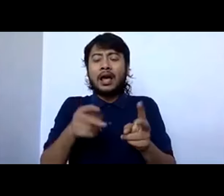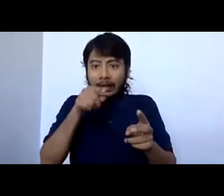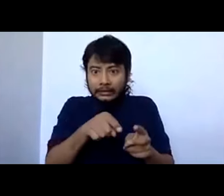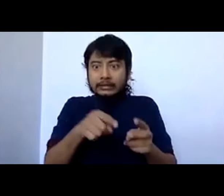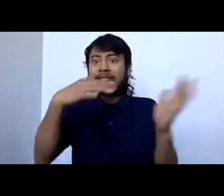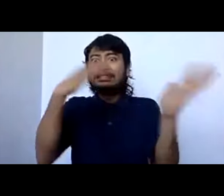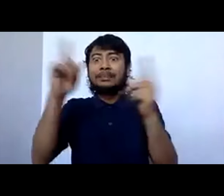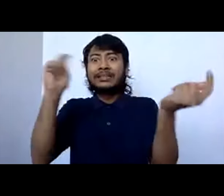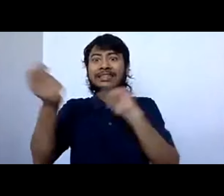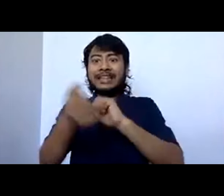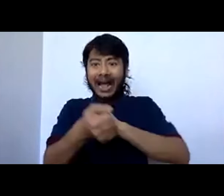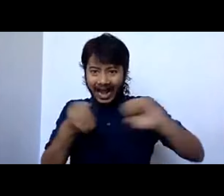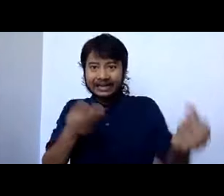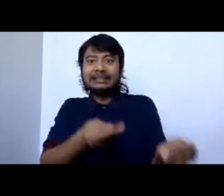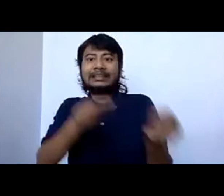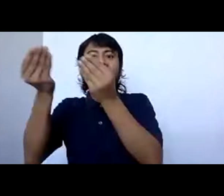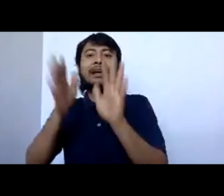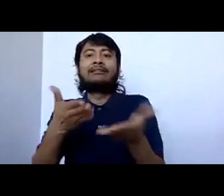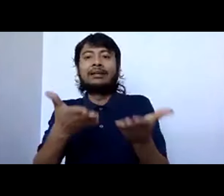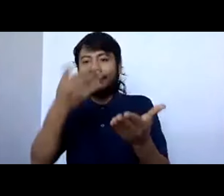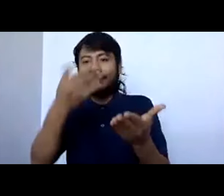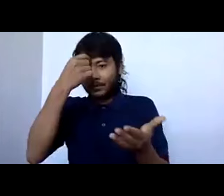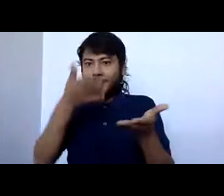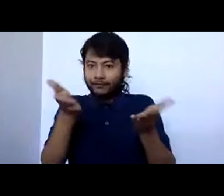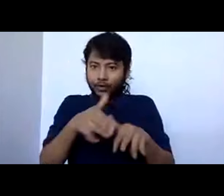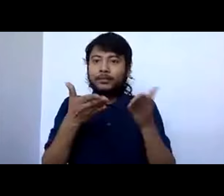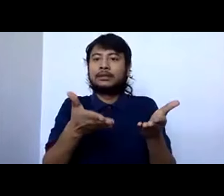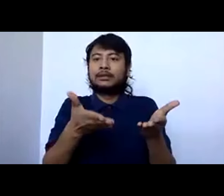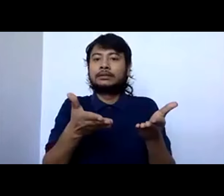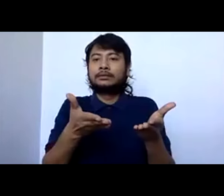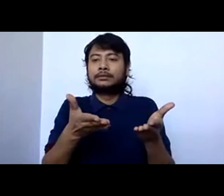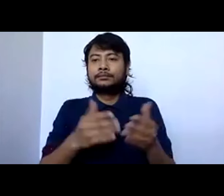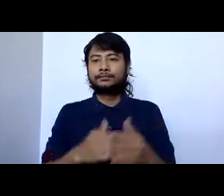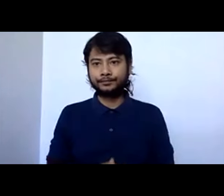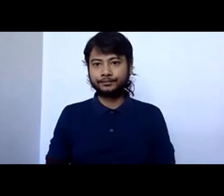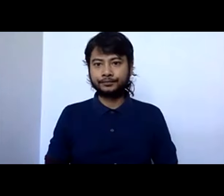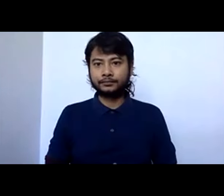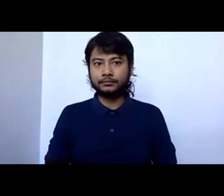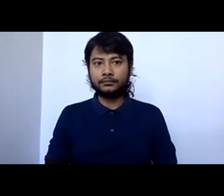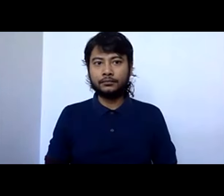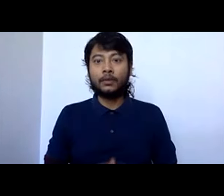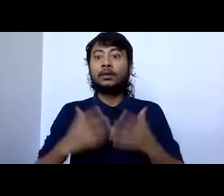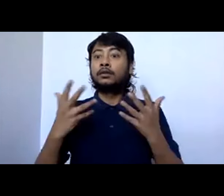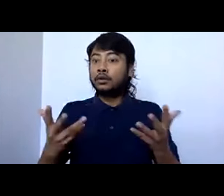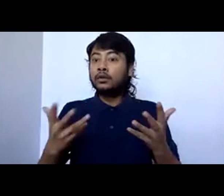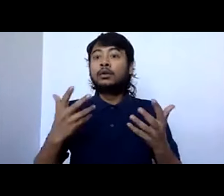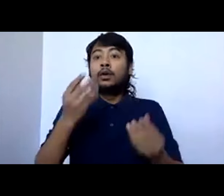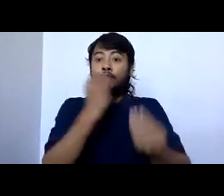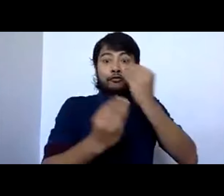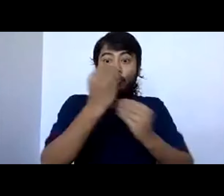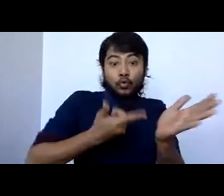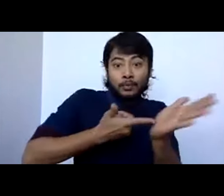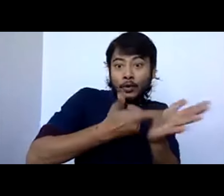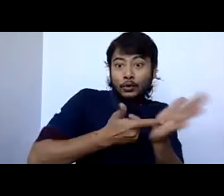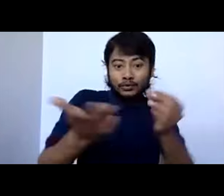problem. But our biggest problem lies in the fact that, you we produce food, we process it, and the way we get around